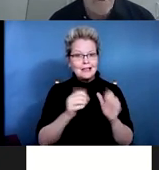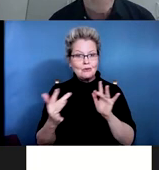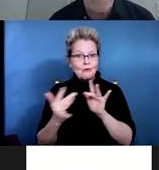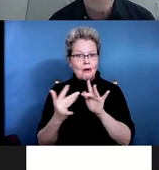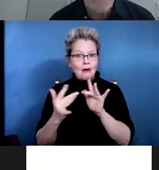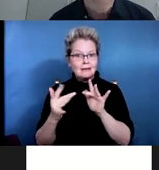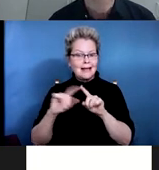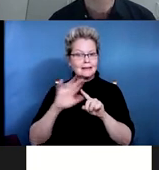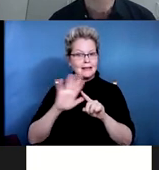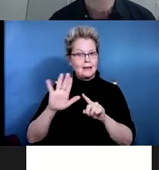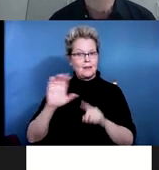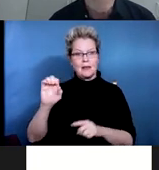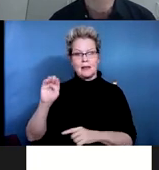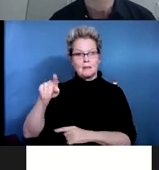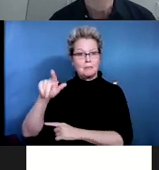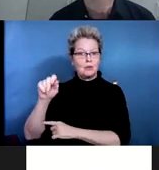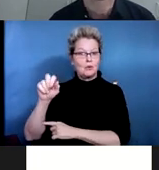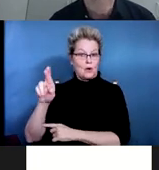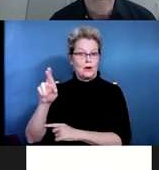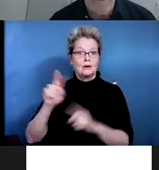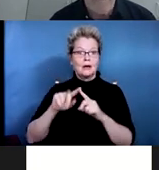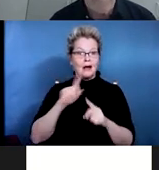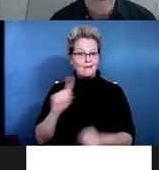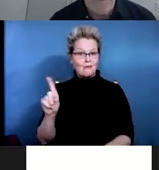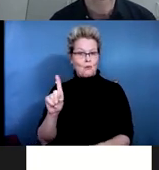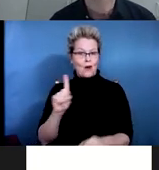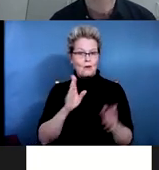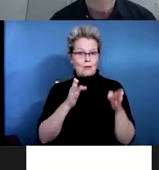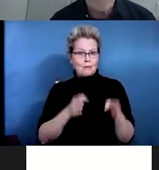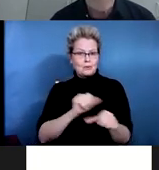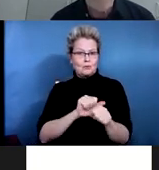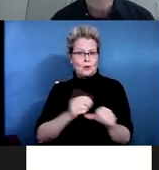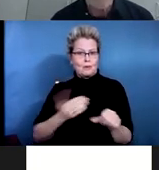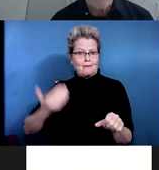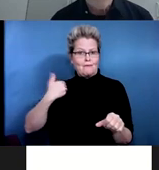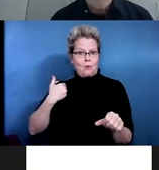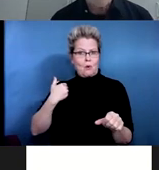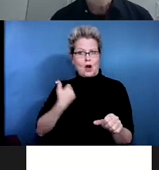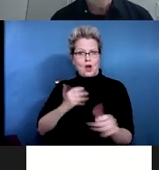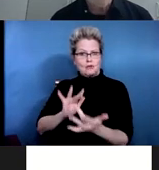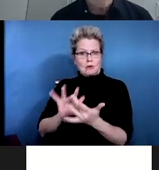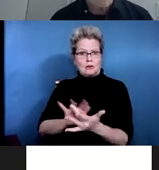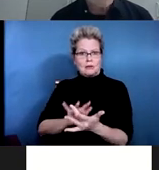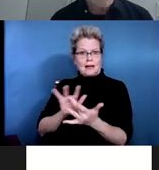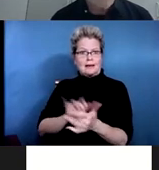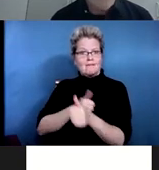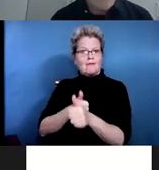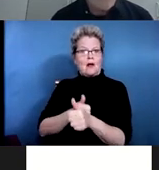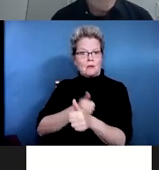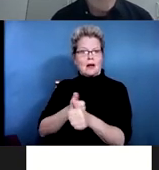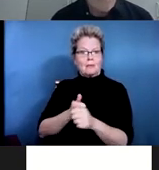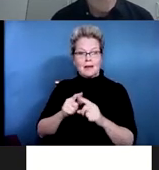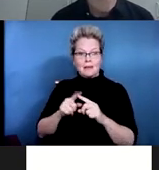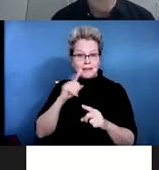in the process. And that's really important because employers, after someone is newly